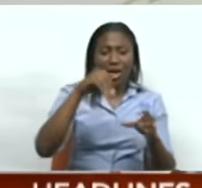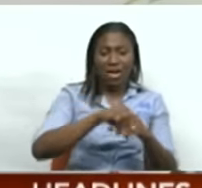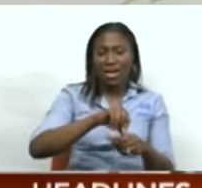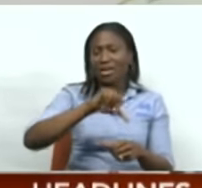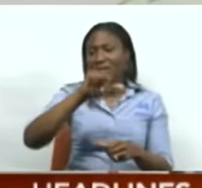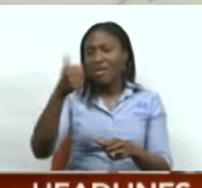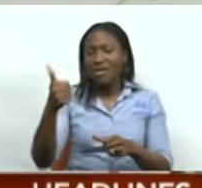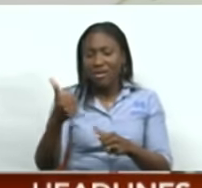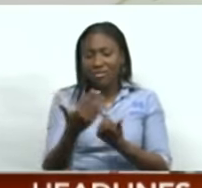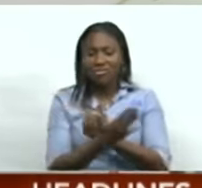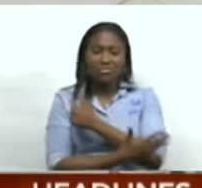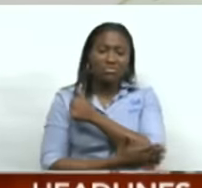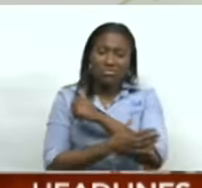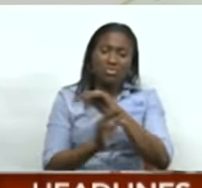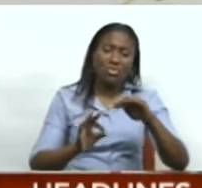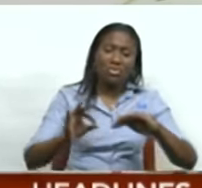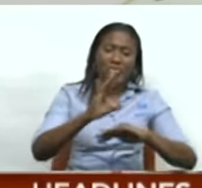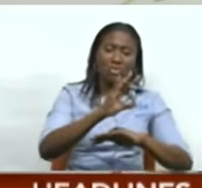point in the region.